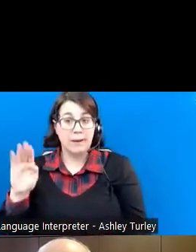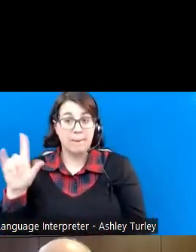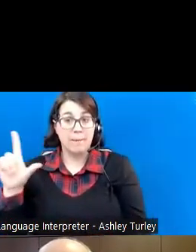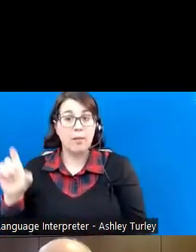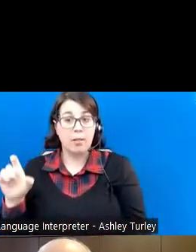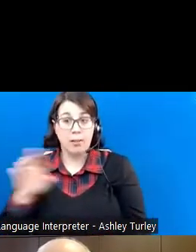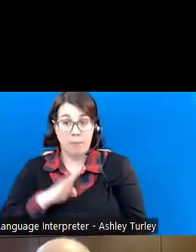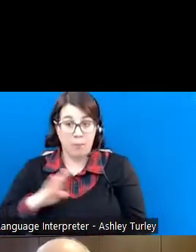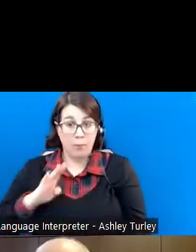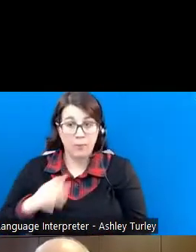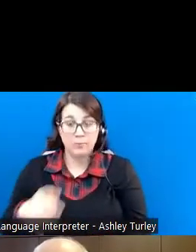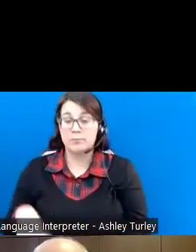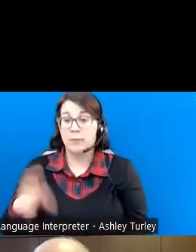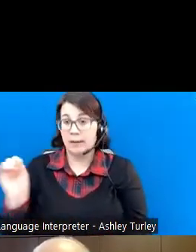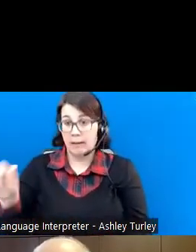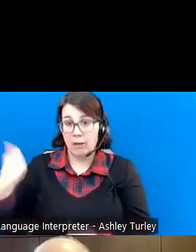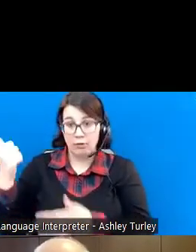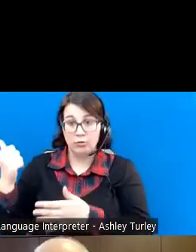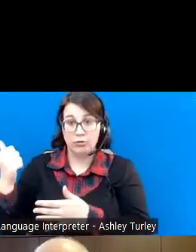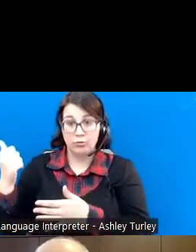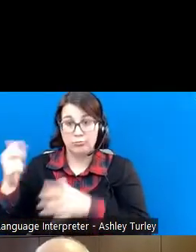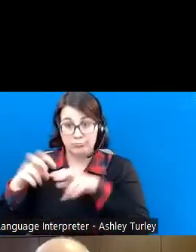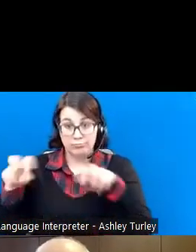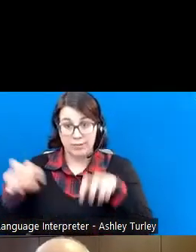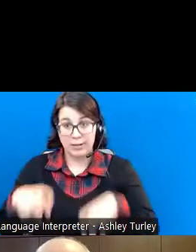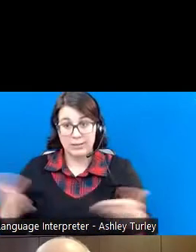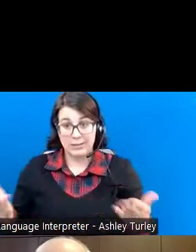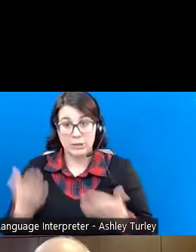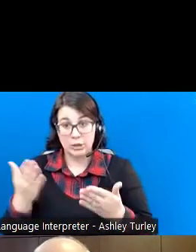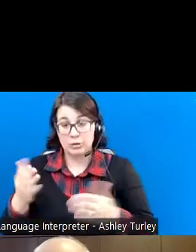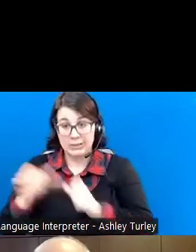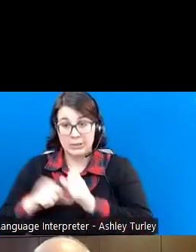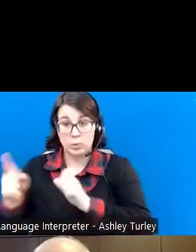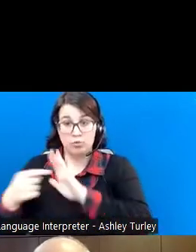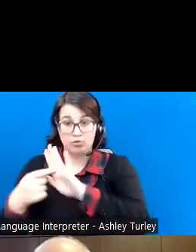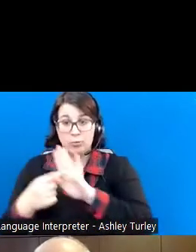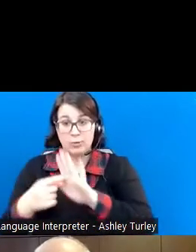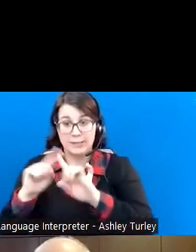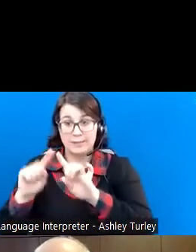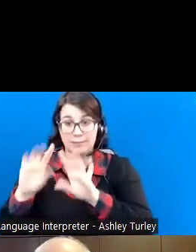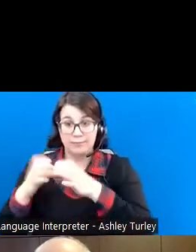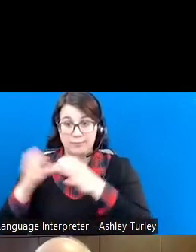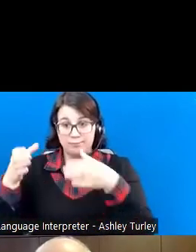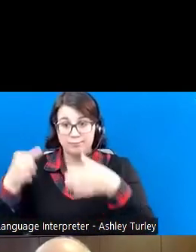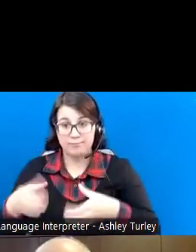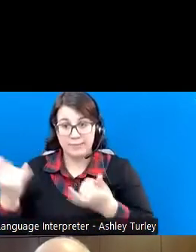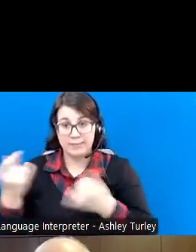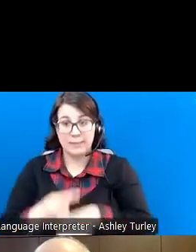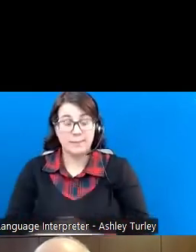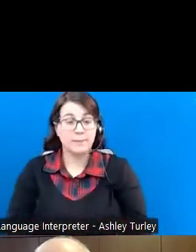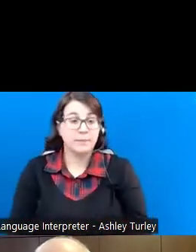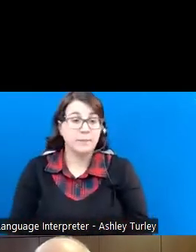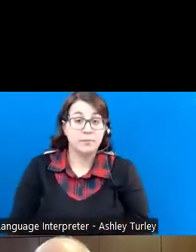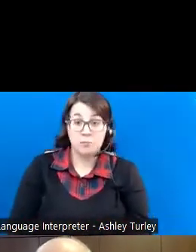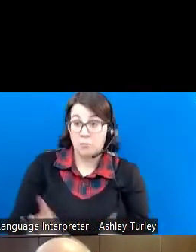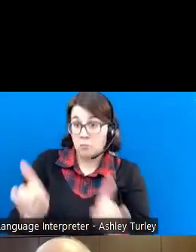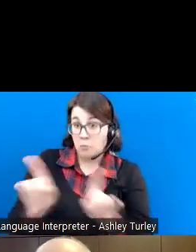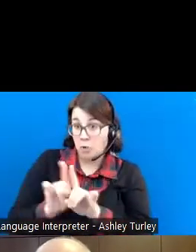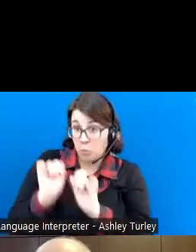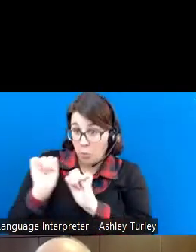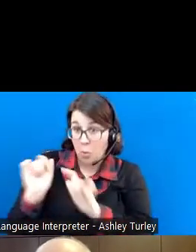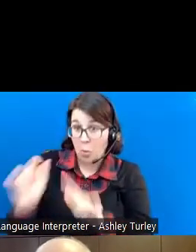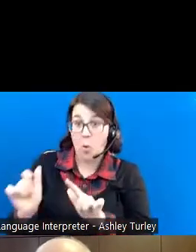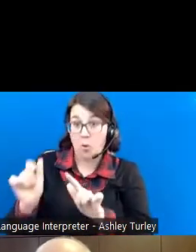and those other panelists and who they represent today. Also, all those panelists and people I